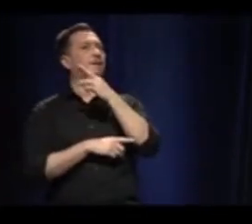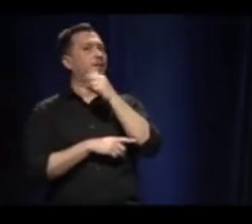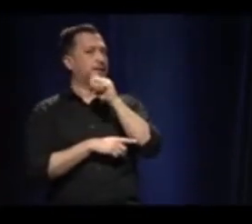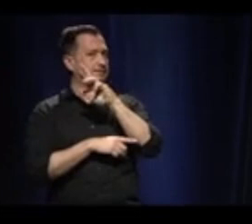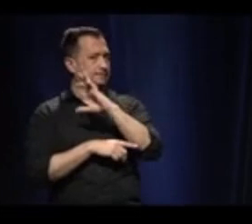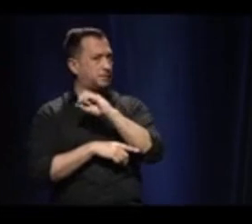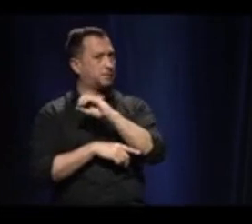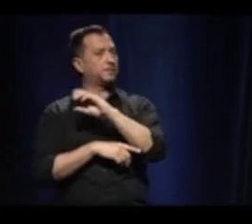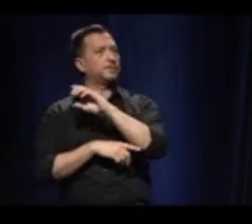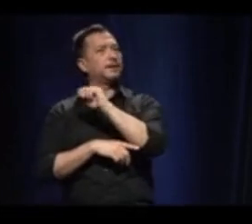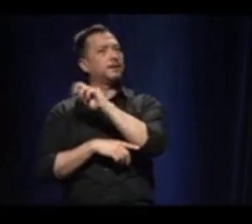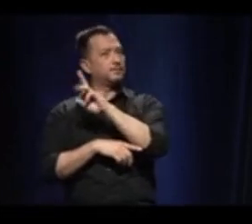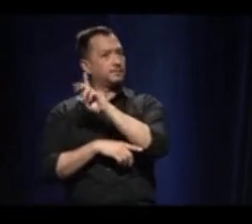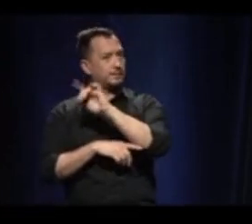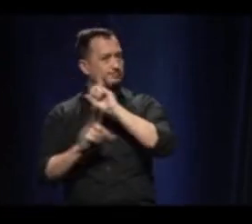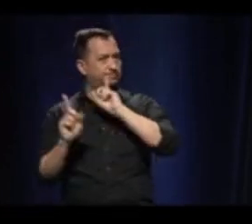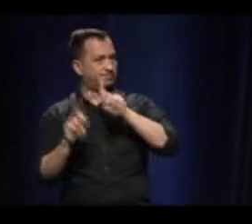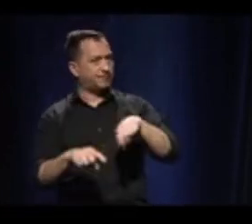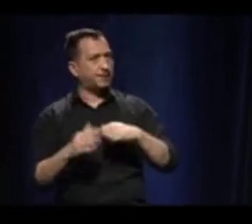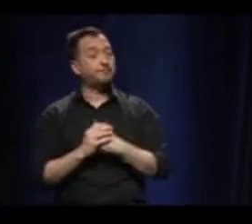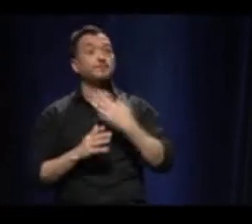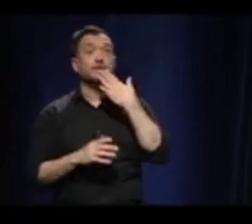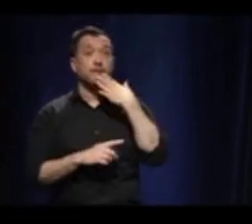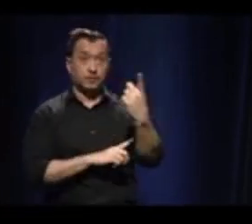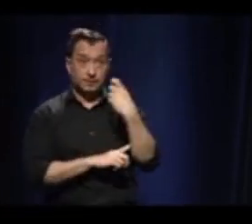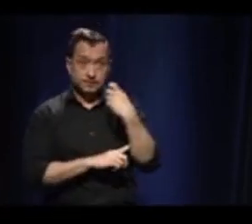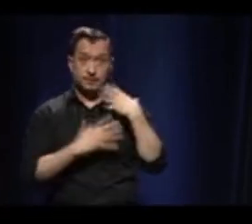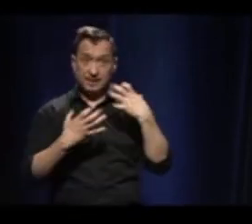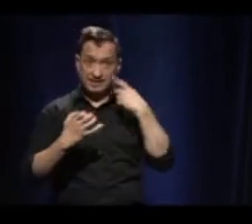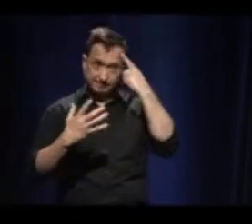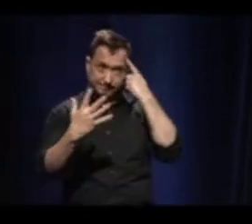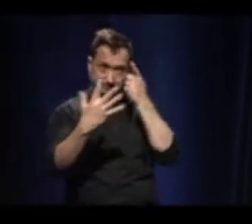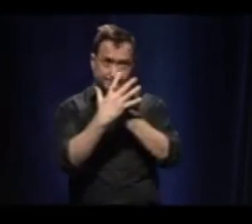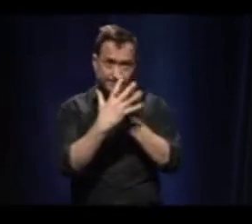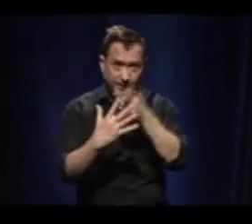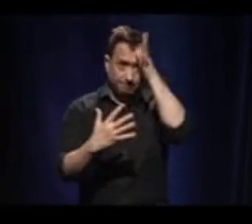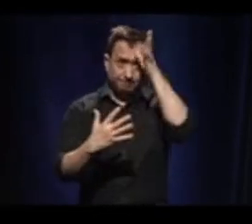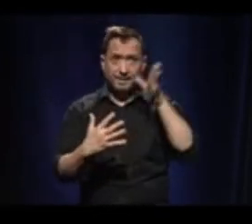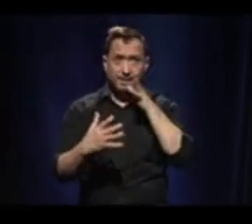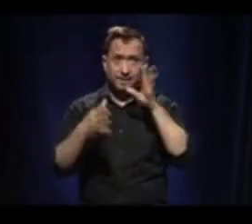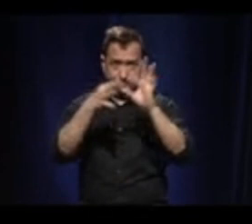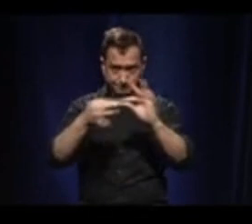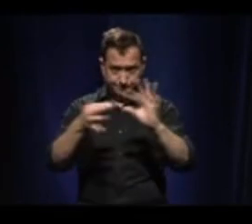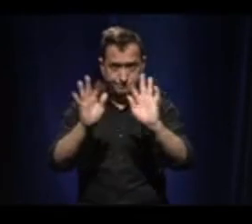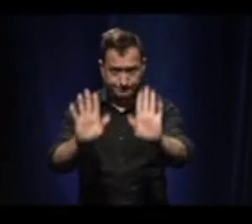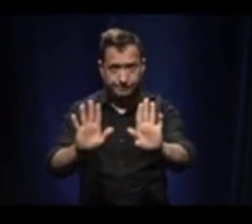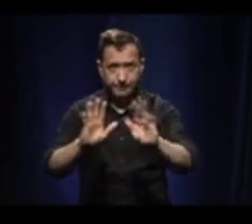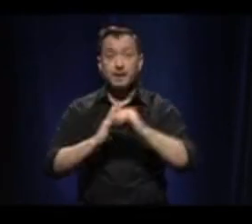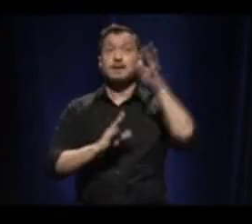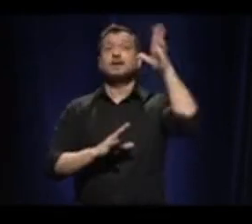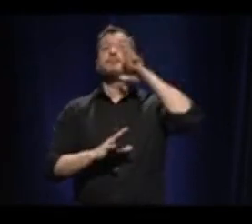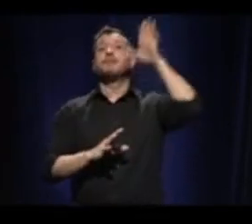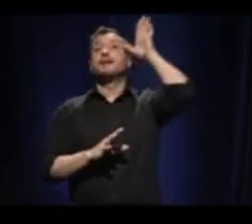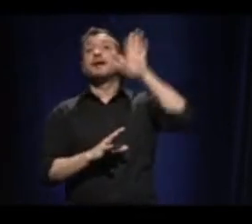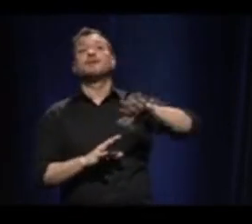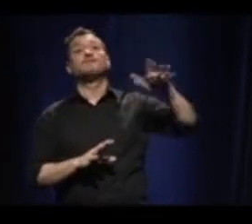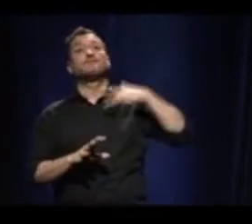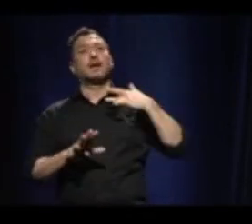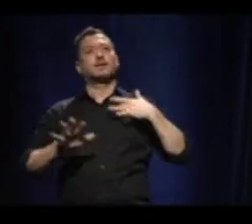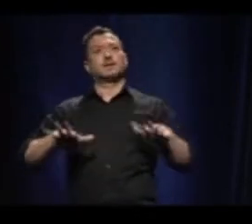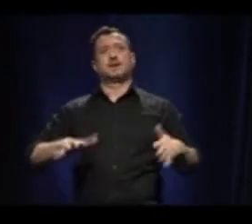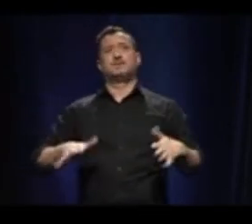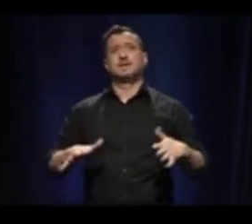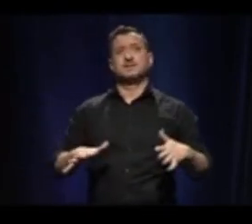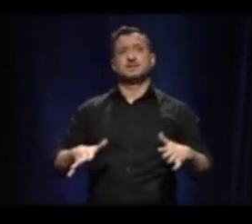say to the parents because there is some anxiety related to that. And it's because of the variants, really. You